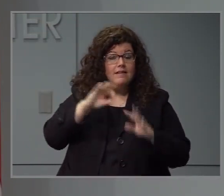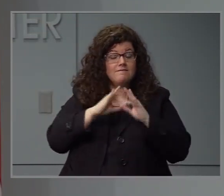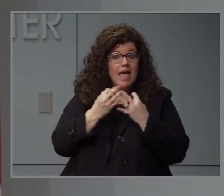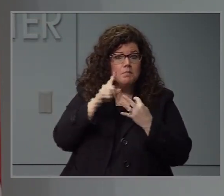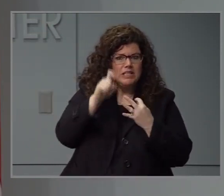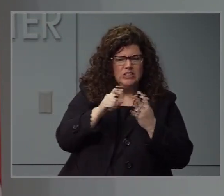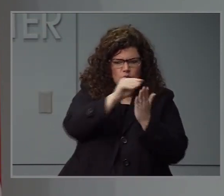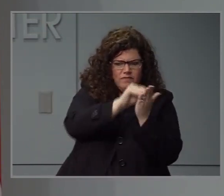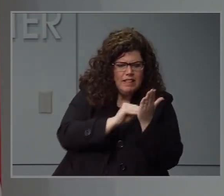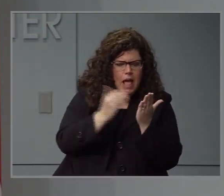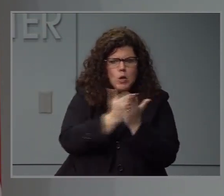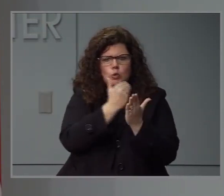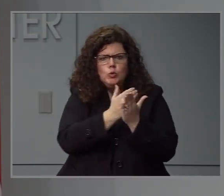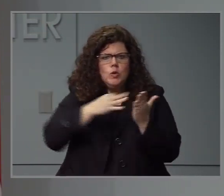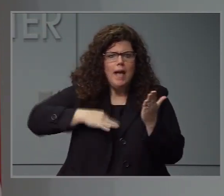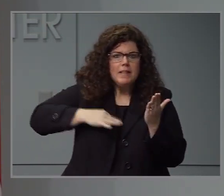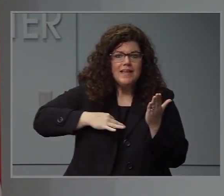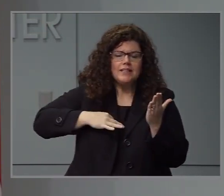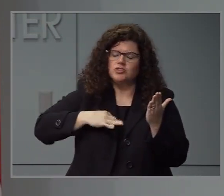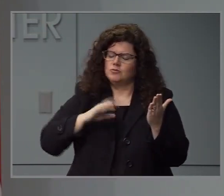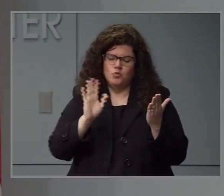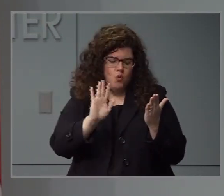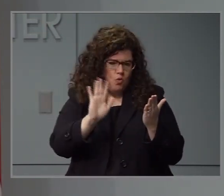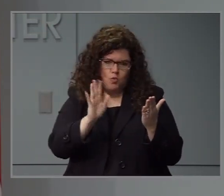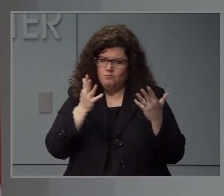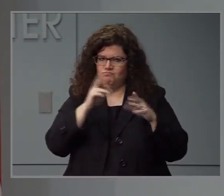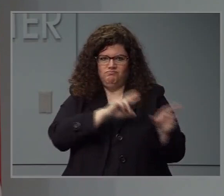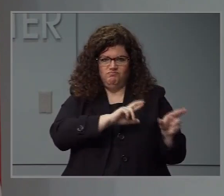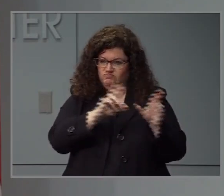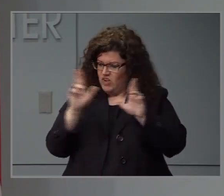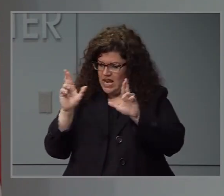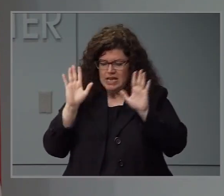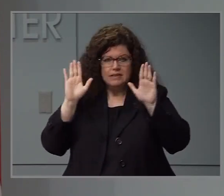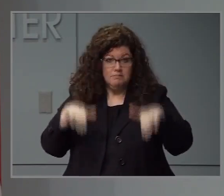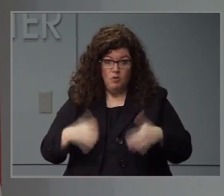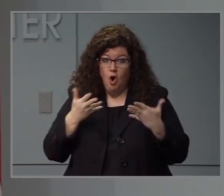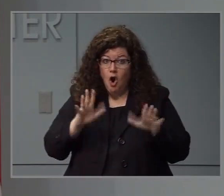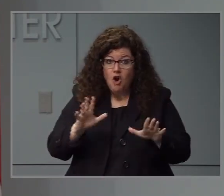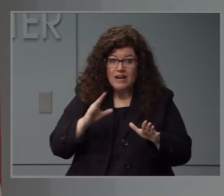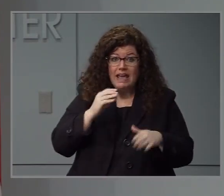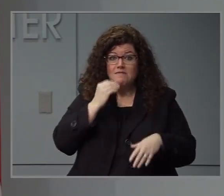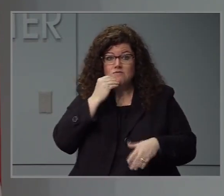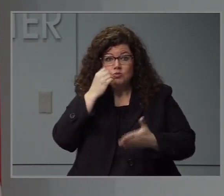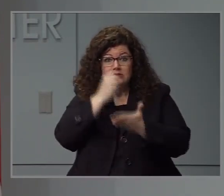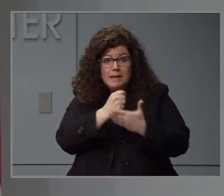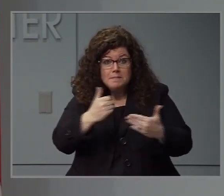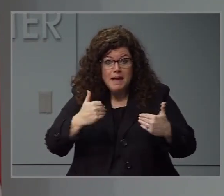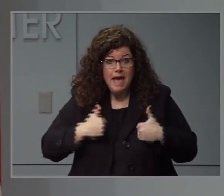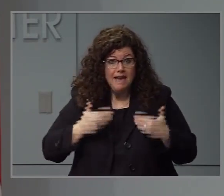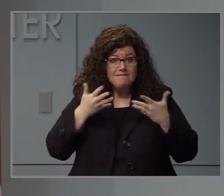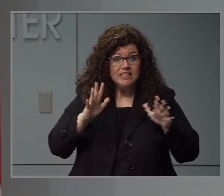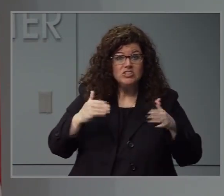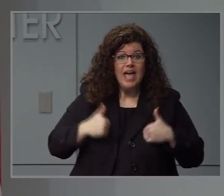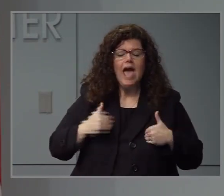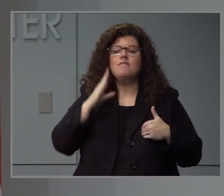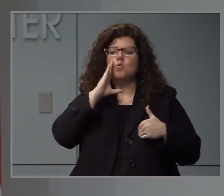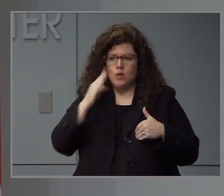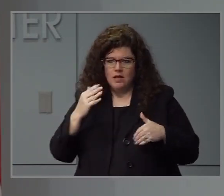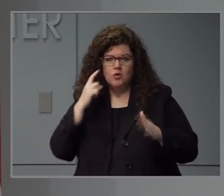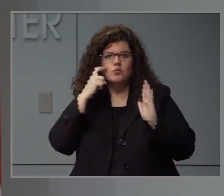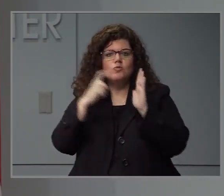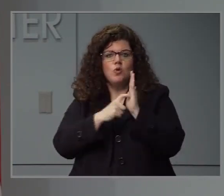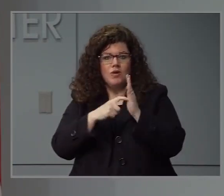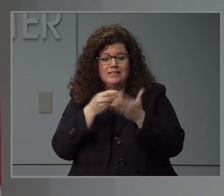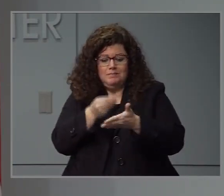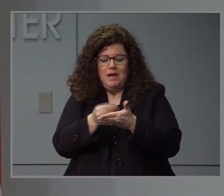apply. Those who are eligible and already receiving food and nutrition service benefits will get the